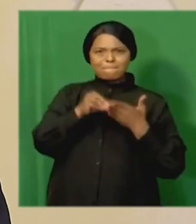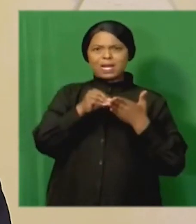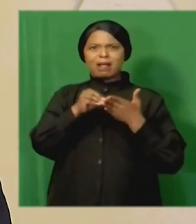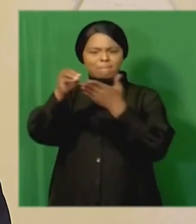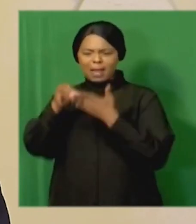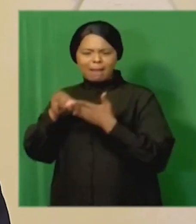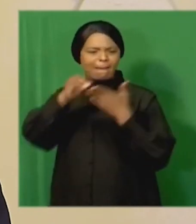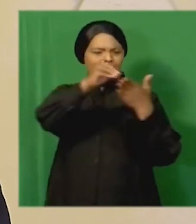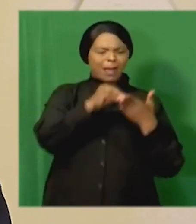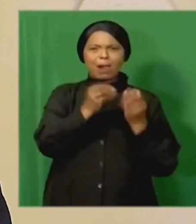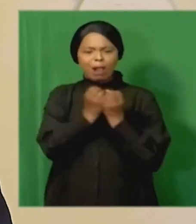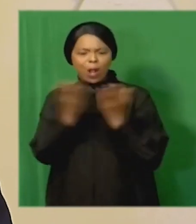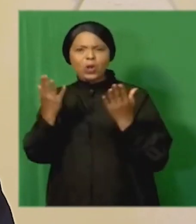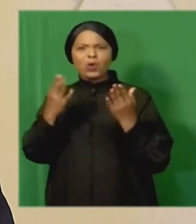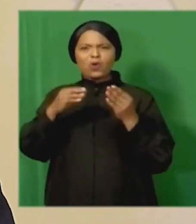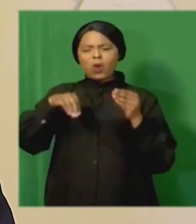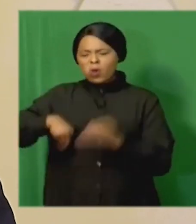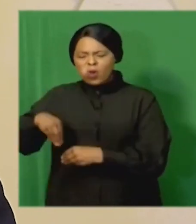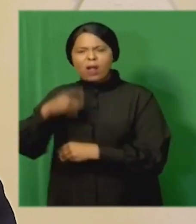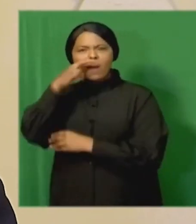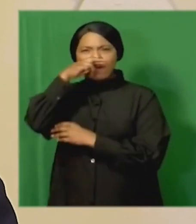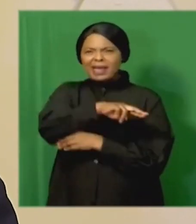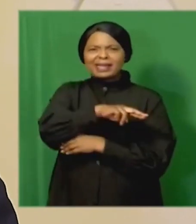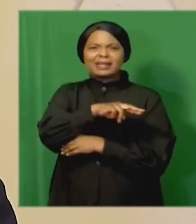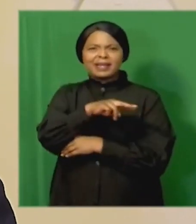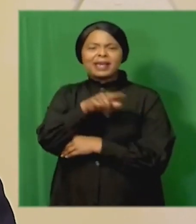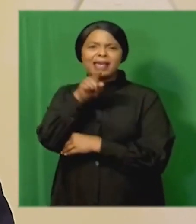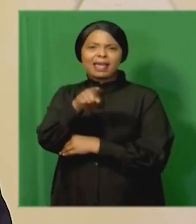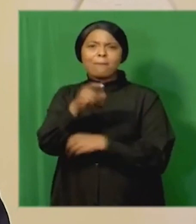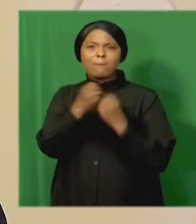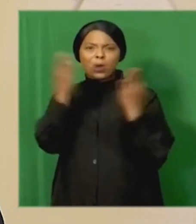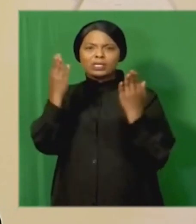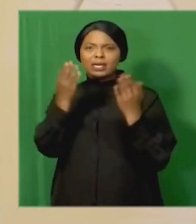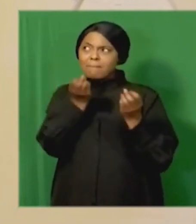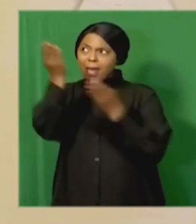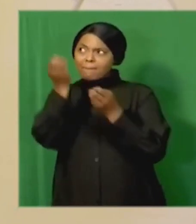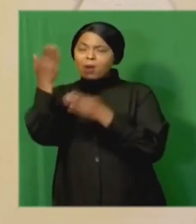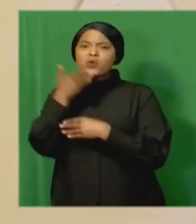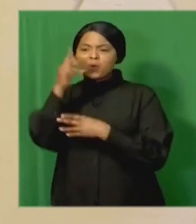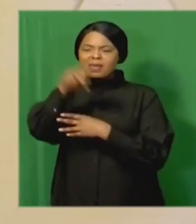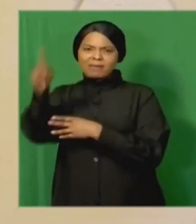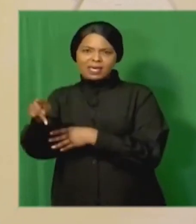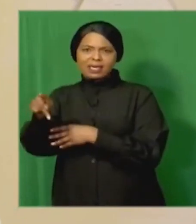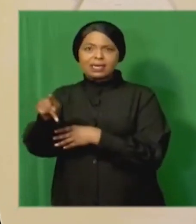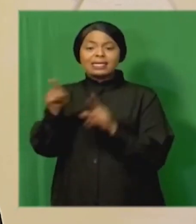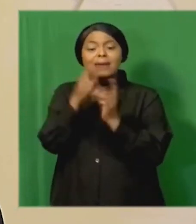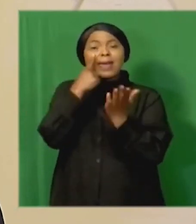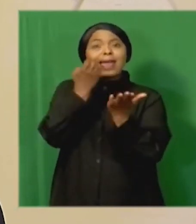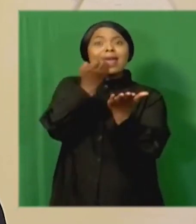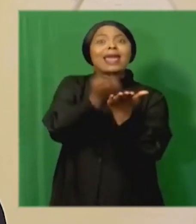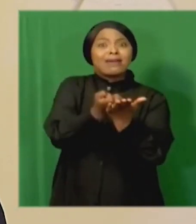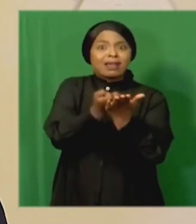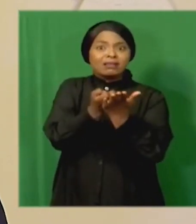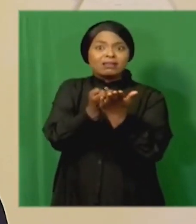allegations of fraud and corruption to the attention of the public protector and those who gave evidence to the